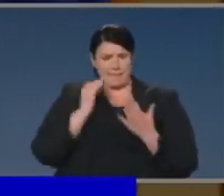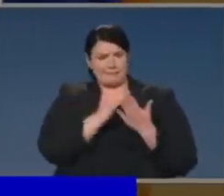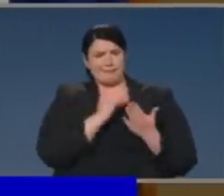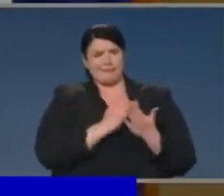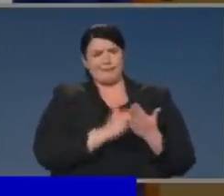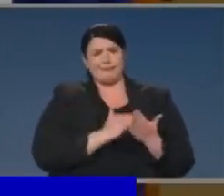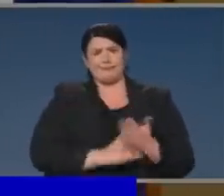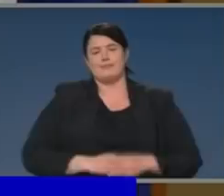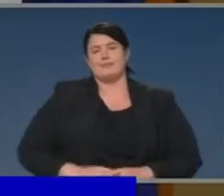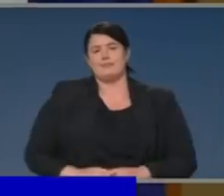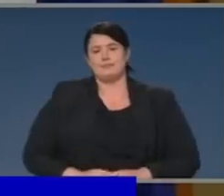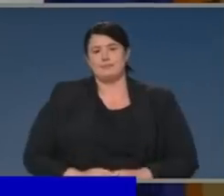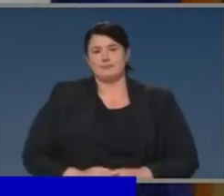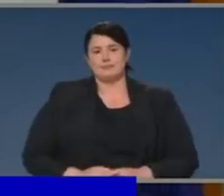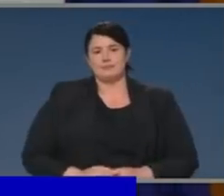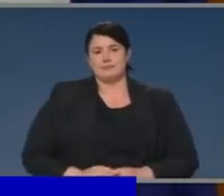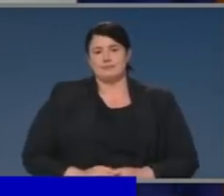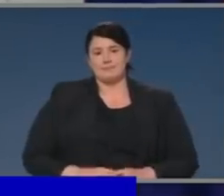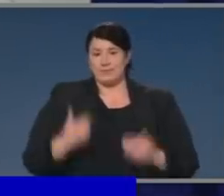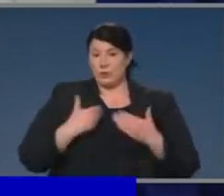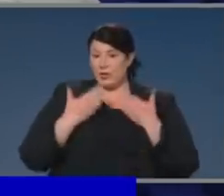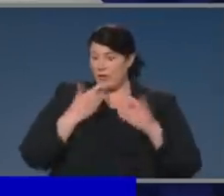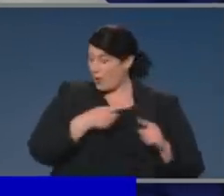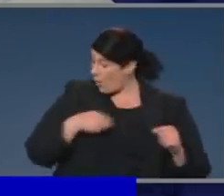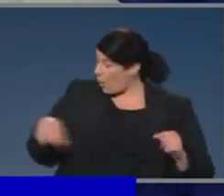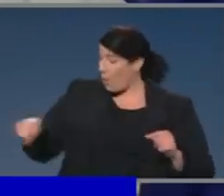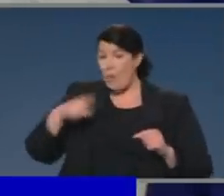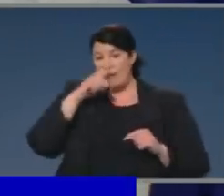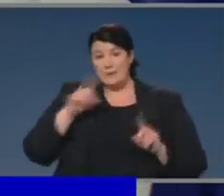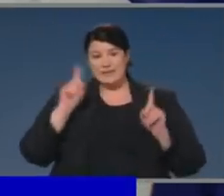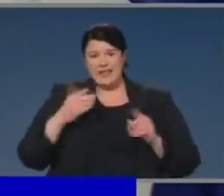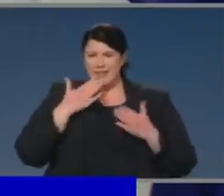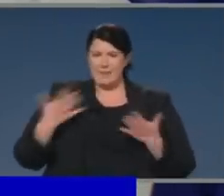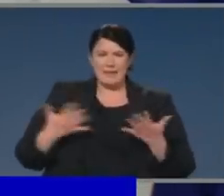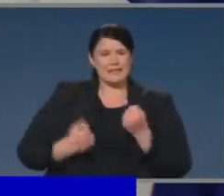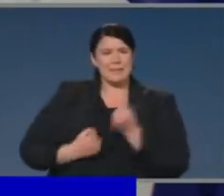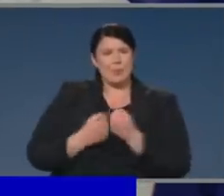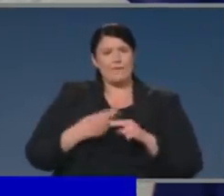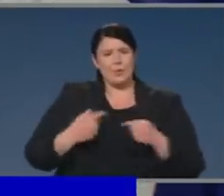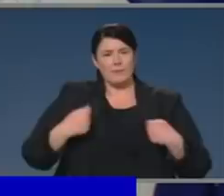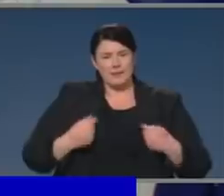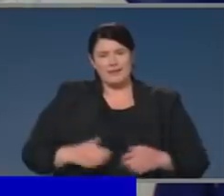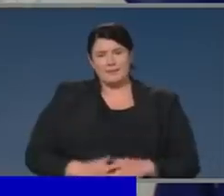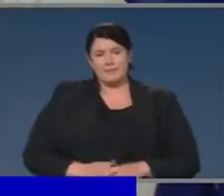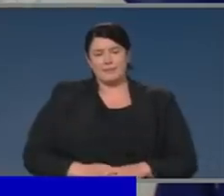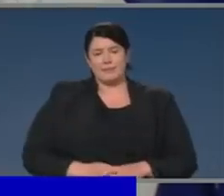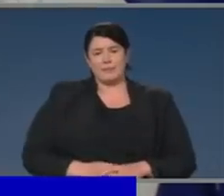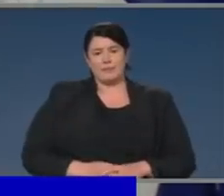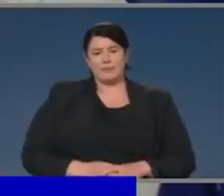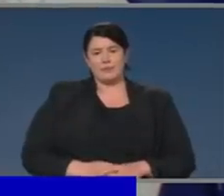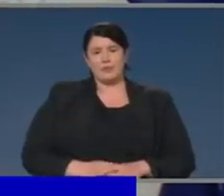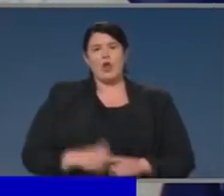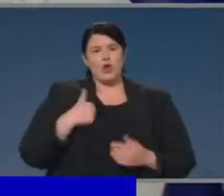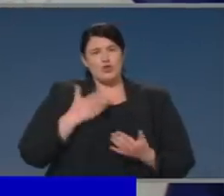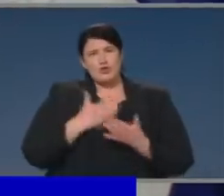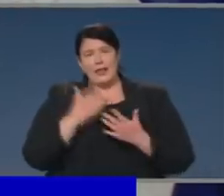Thank you, Prime Minister. Thank you, Minister Hunt. And thank you, Professor Murphy, for your support. While saying thank you, I really do reach out and